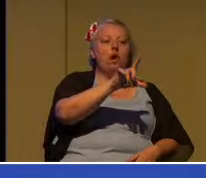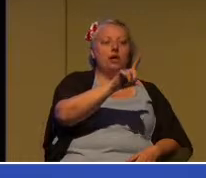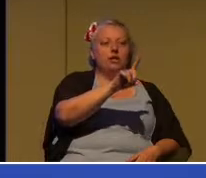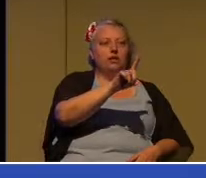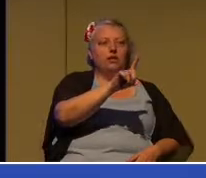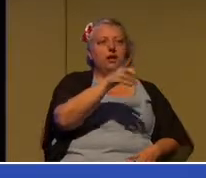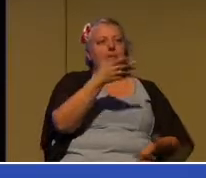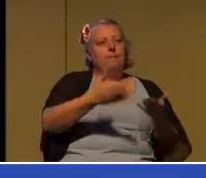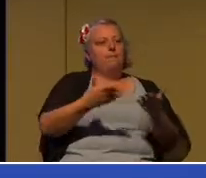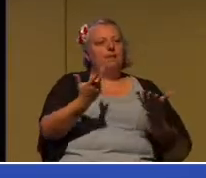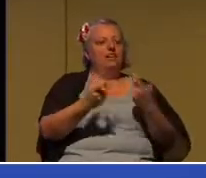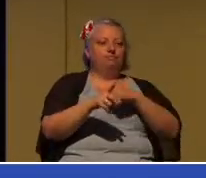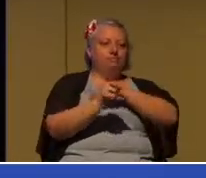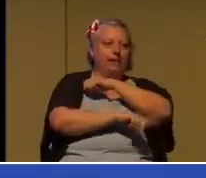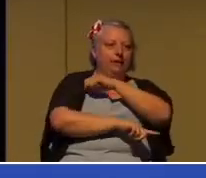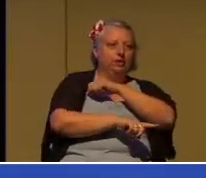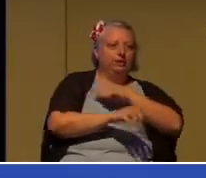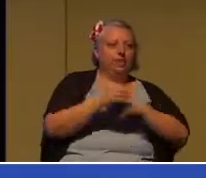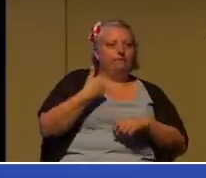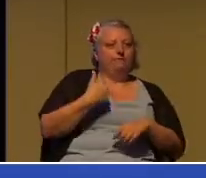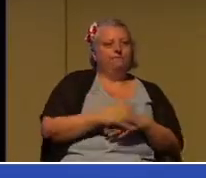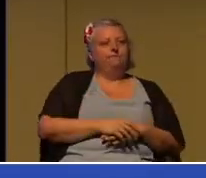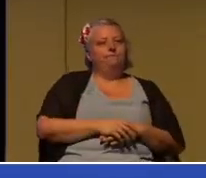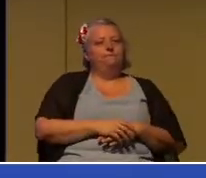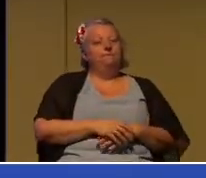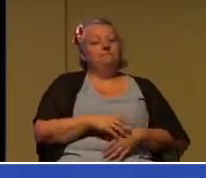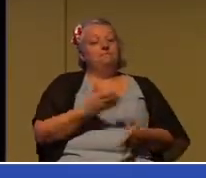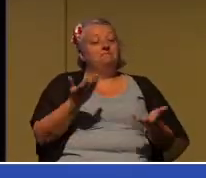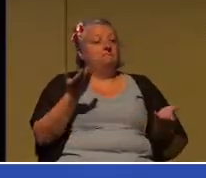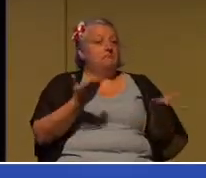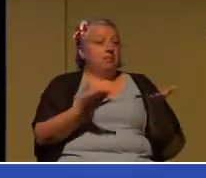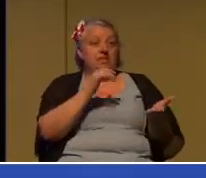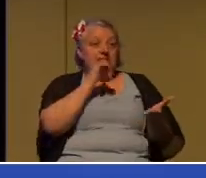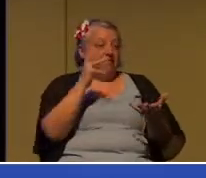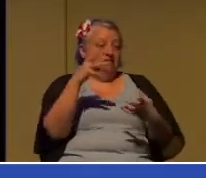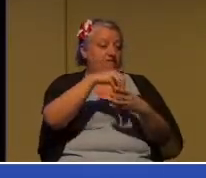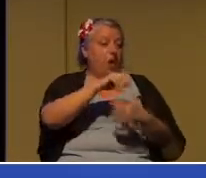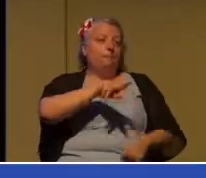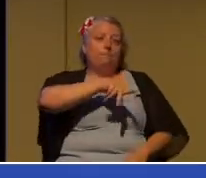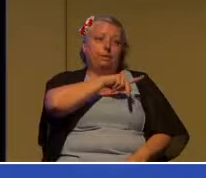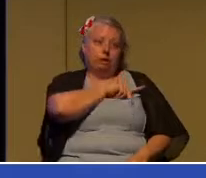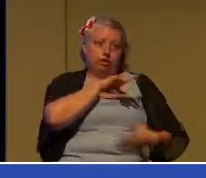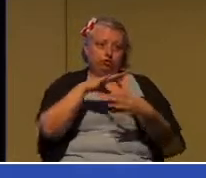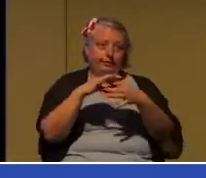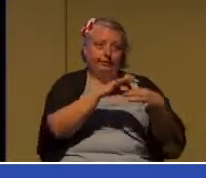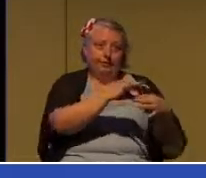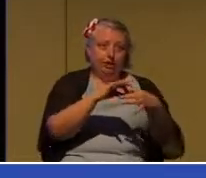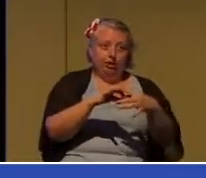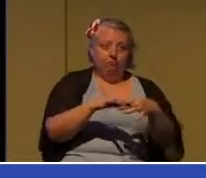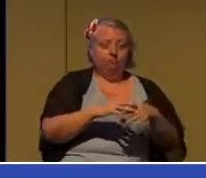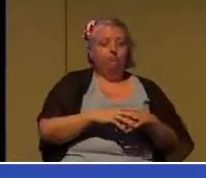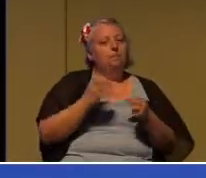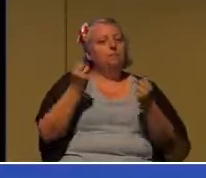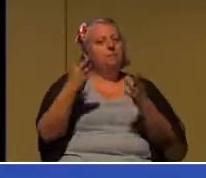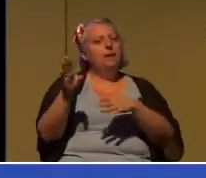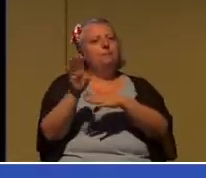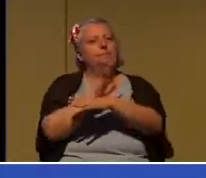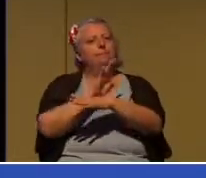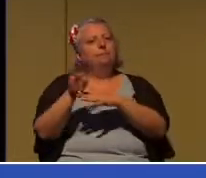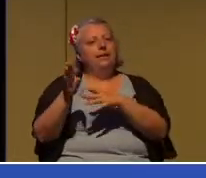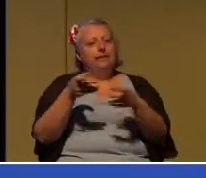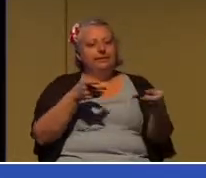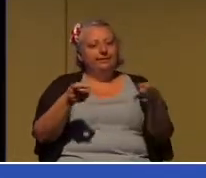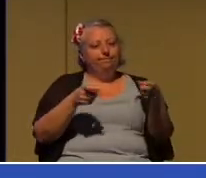process. It may or may not involve personal relationships. Many business dealings that we all